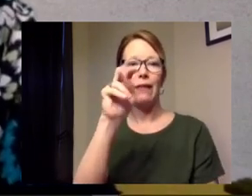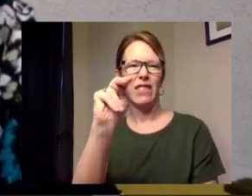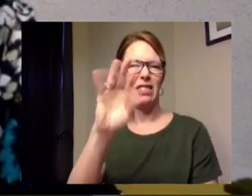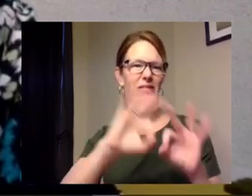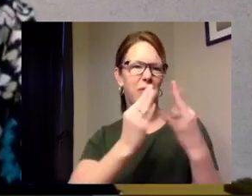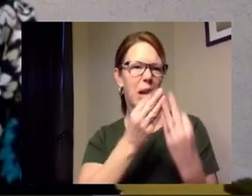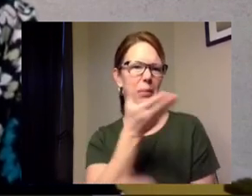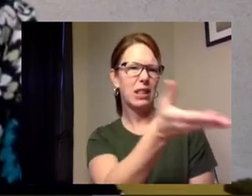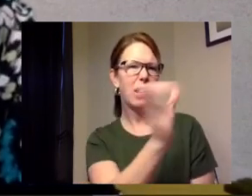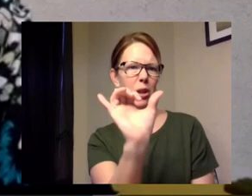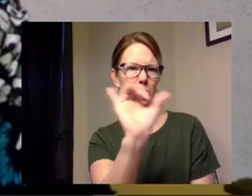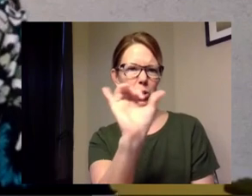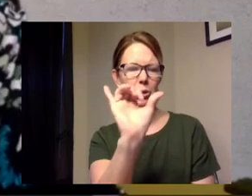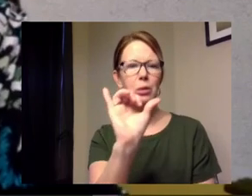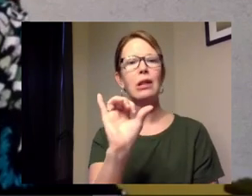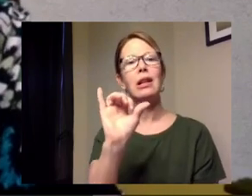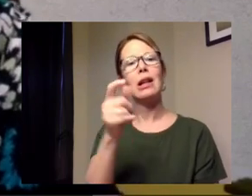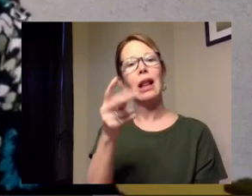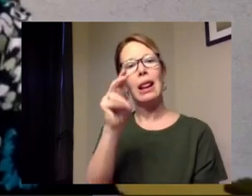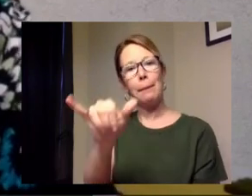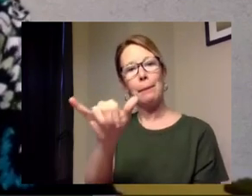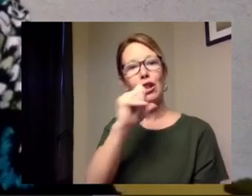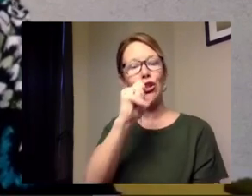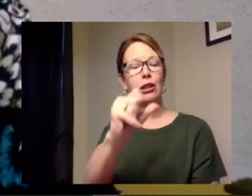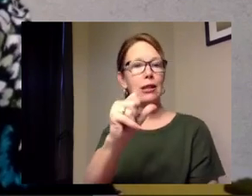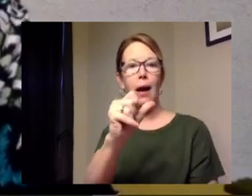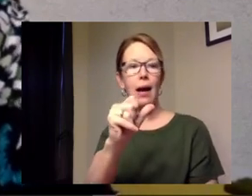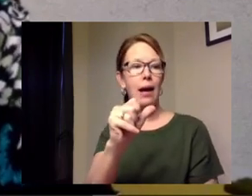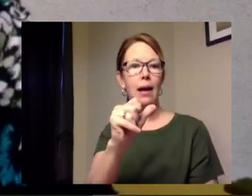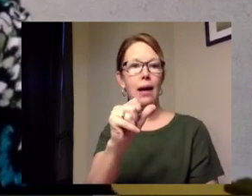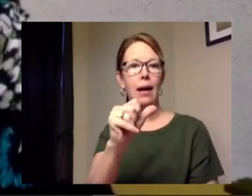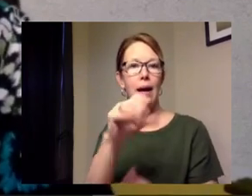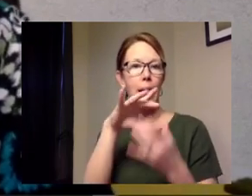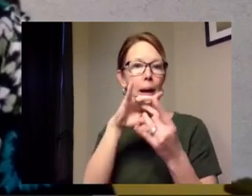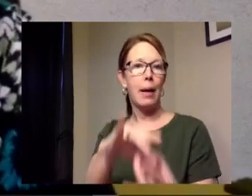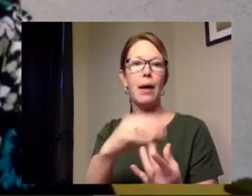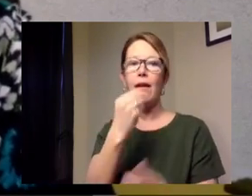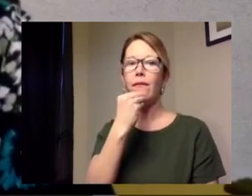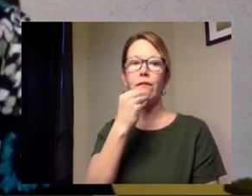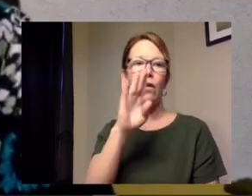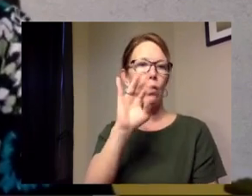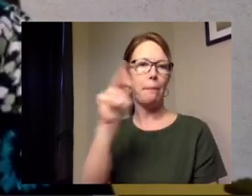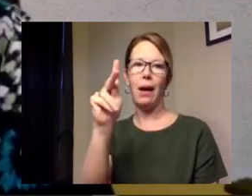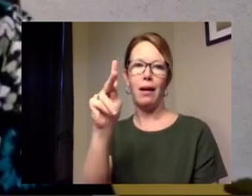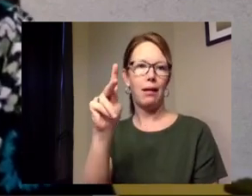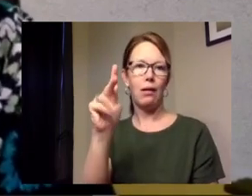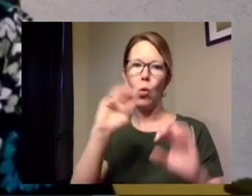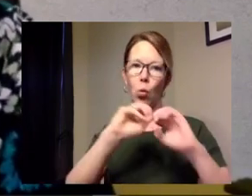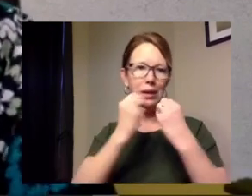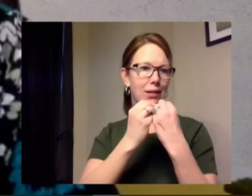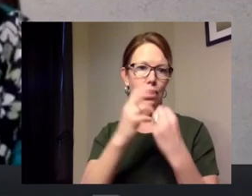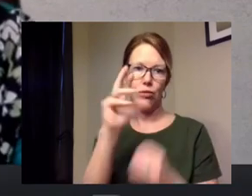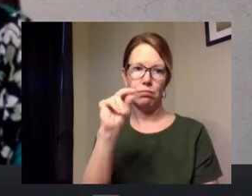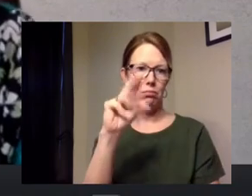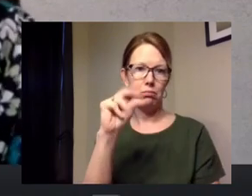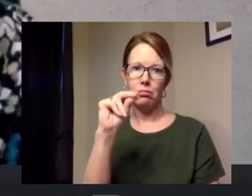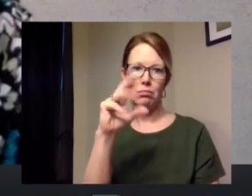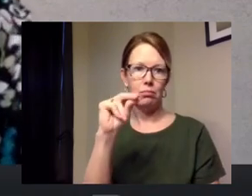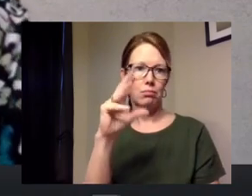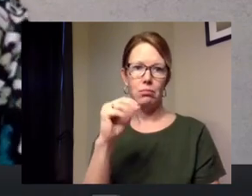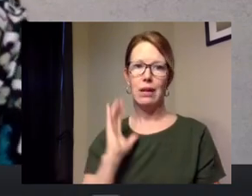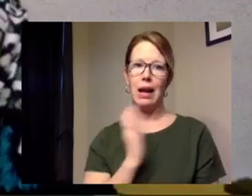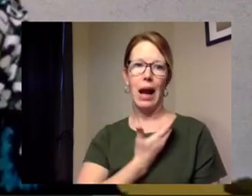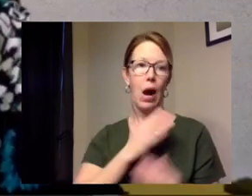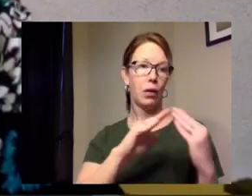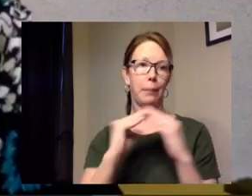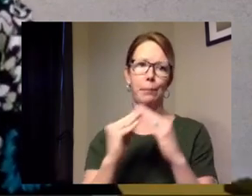um the pantry is not connected into a food bank organization because the community is um able